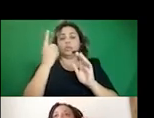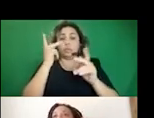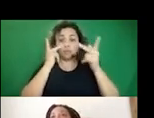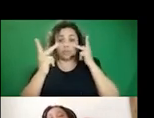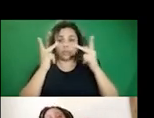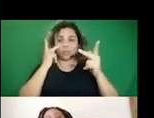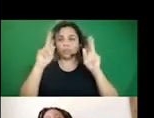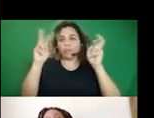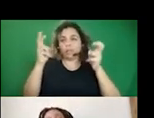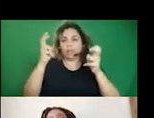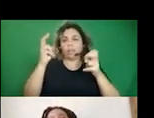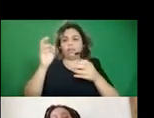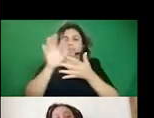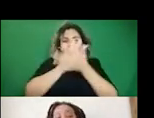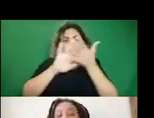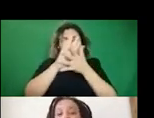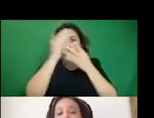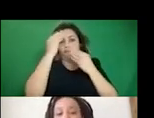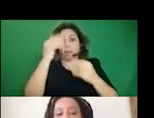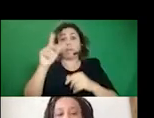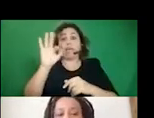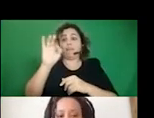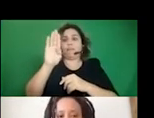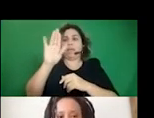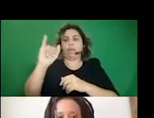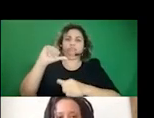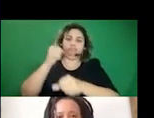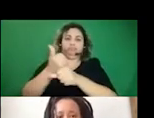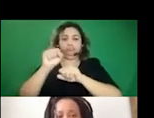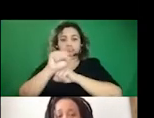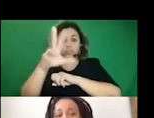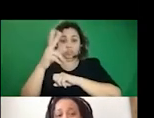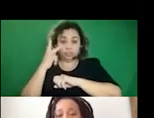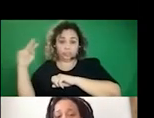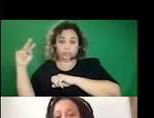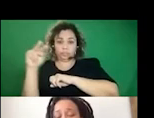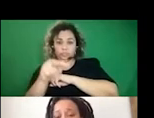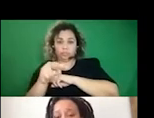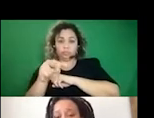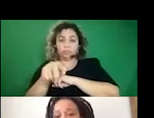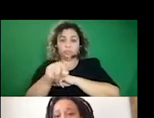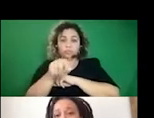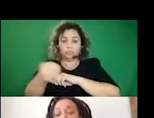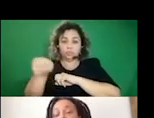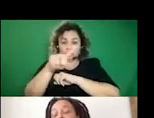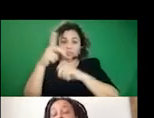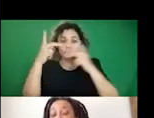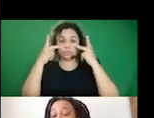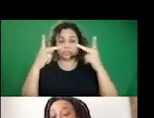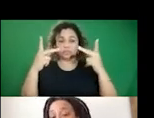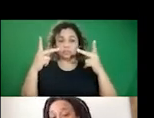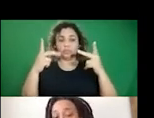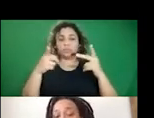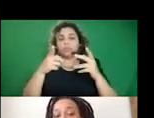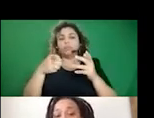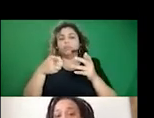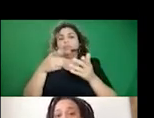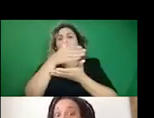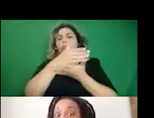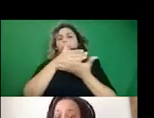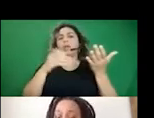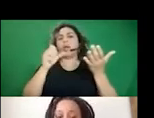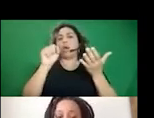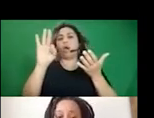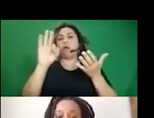disinformation that the FBI was putting out. Um, so this was a piece of